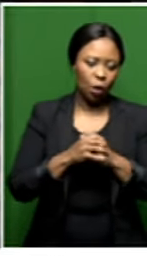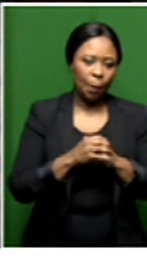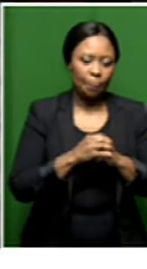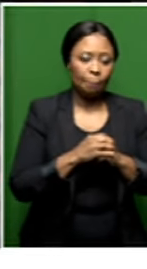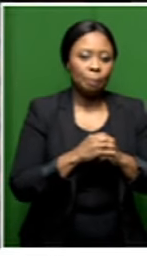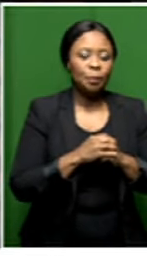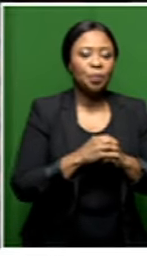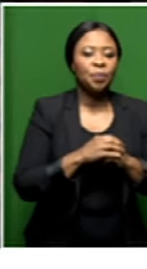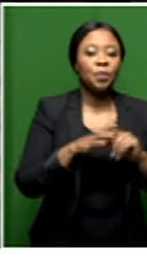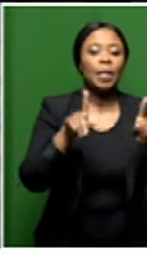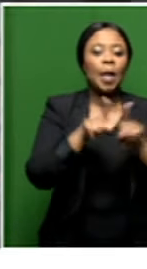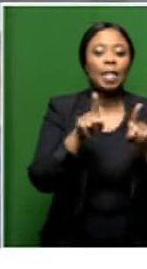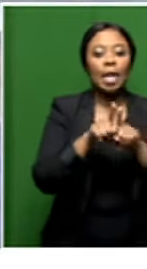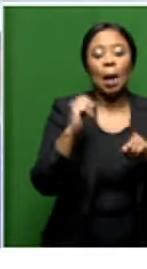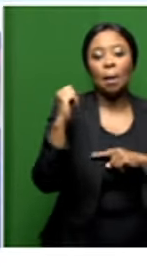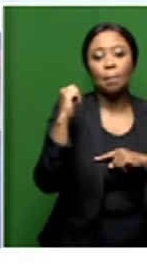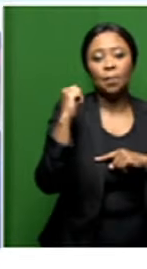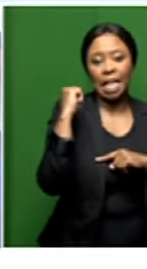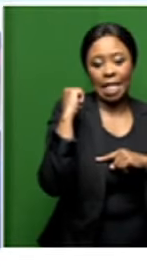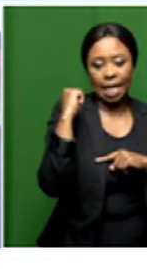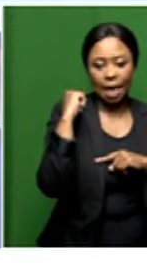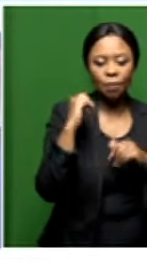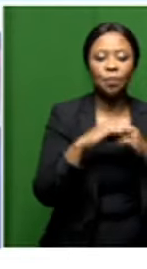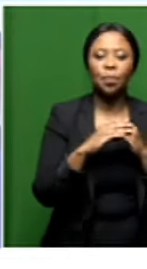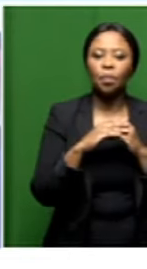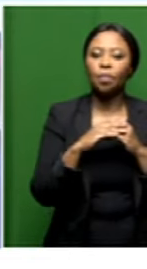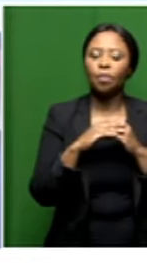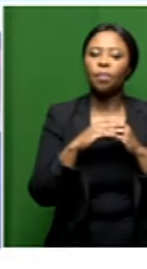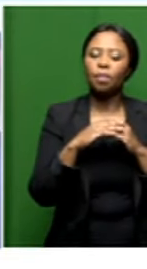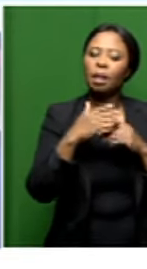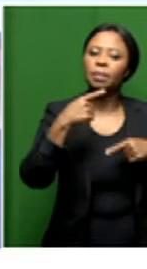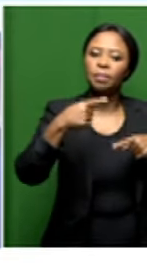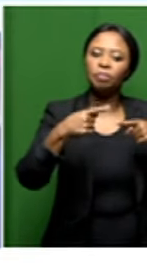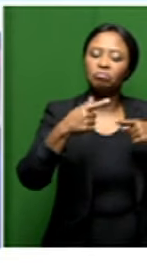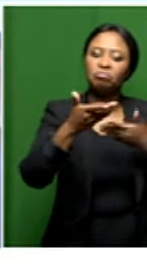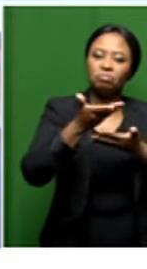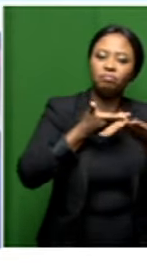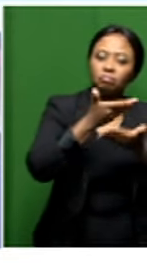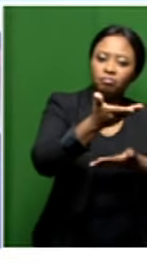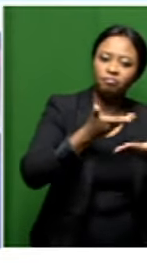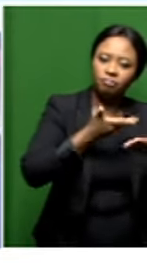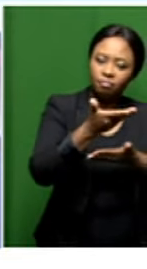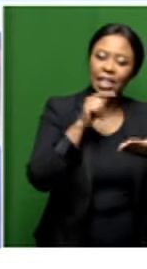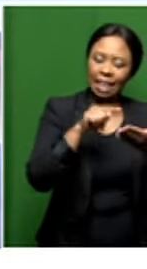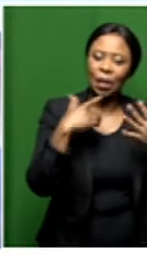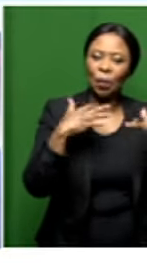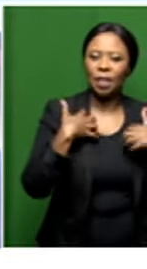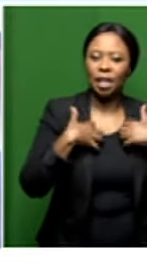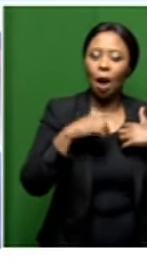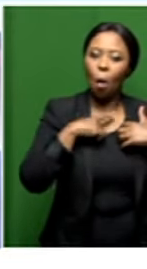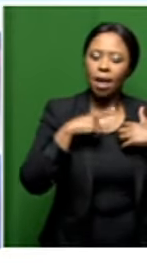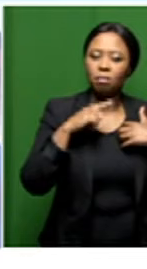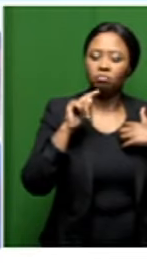Yesterday, we also hosted a curatorial dialogue, which was quite exciting because the audience was